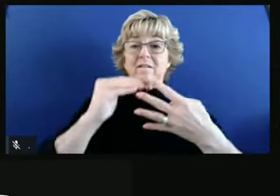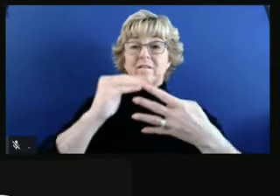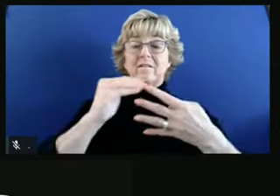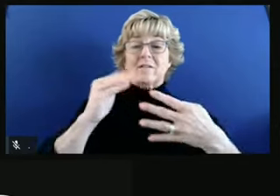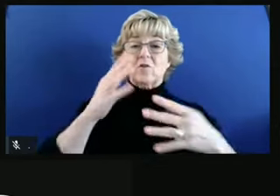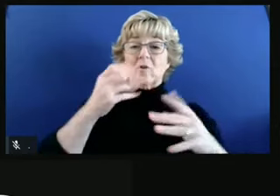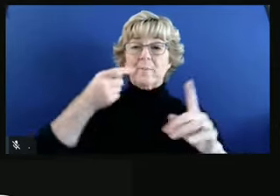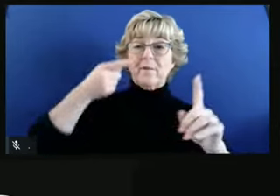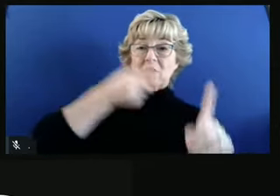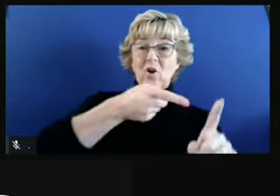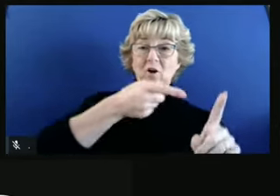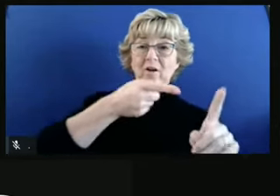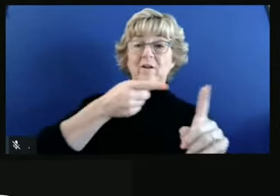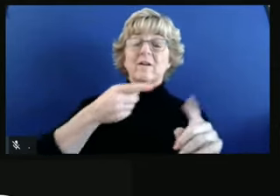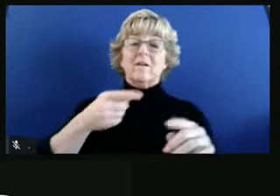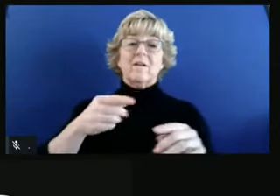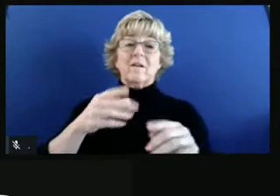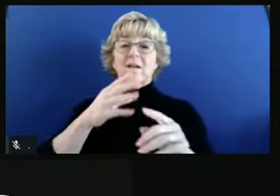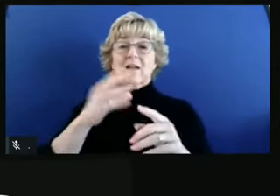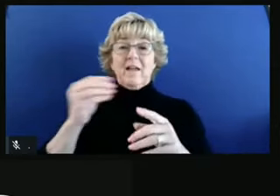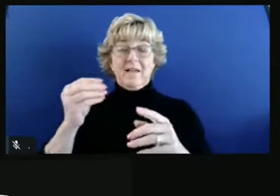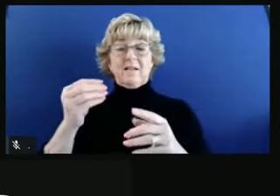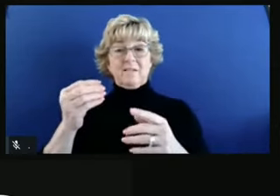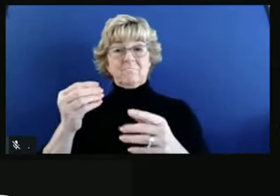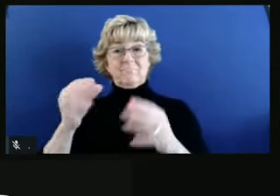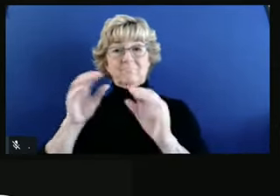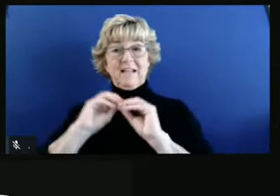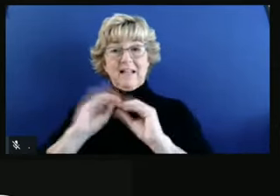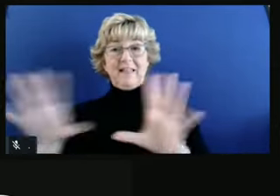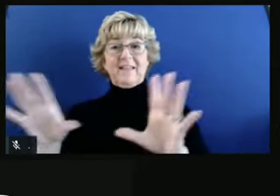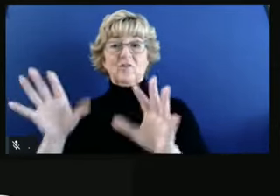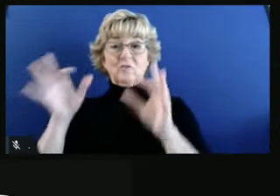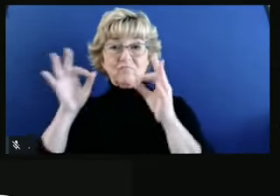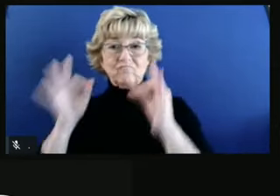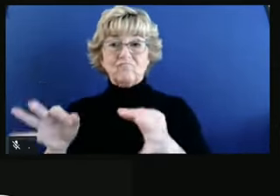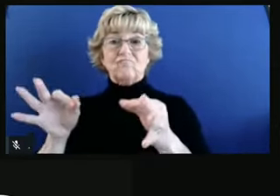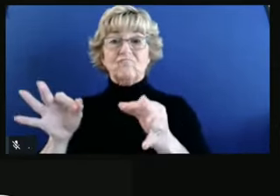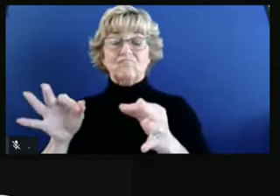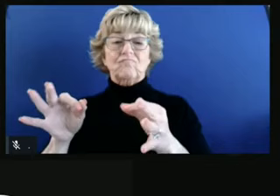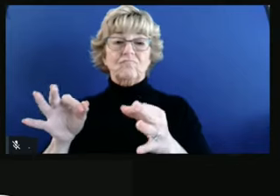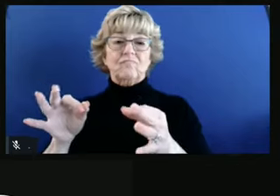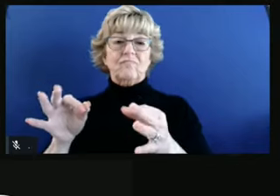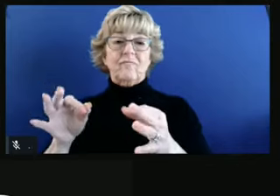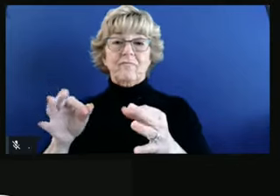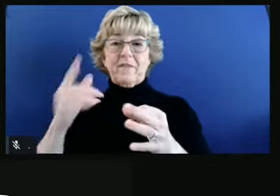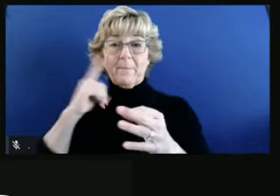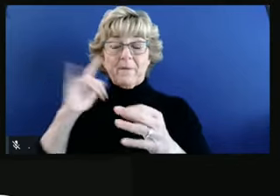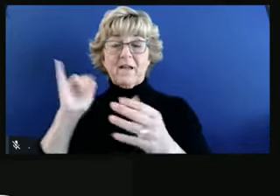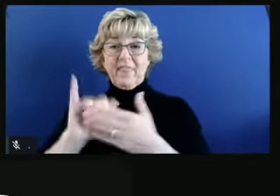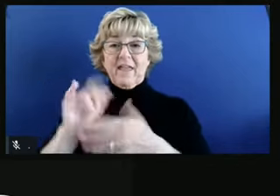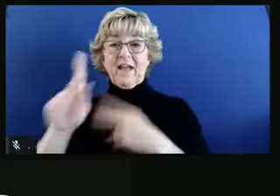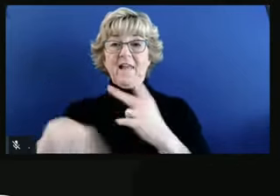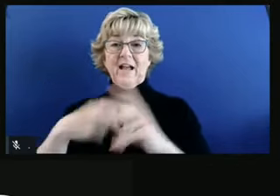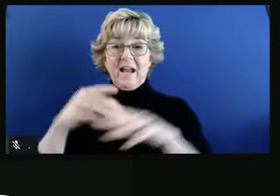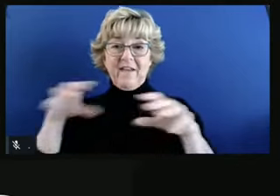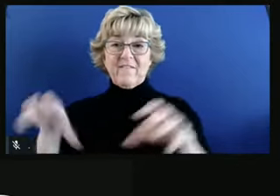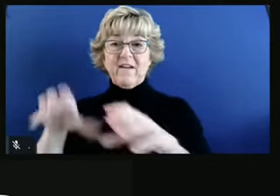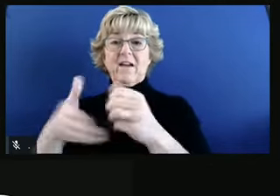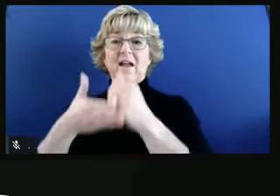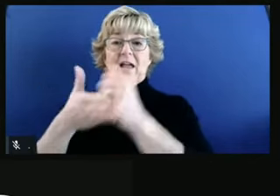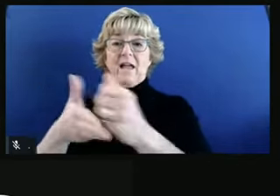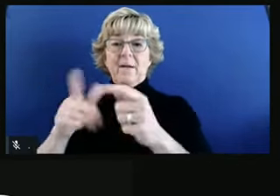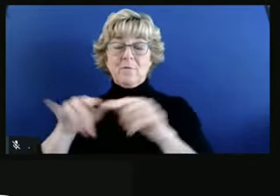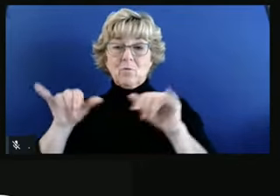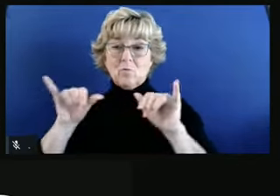targeted, yes, but to be decisive as well, especially because decisive actions are exactly what's going to help us stay in